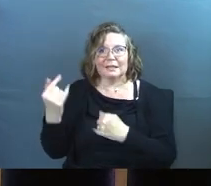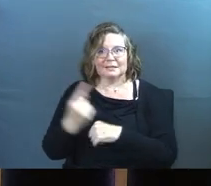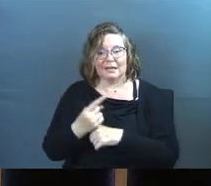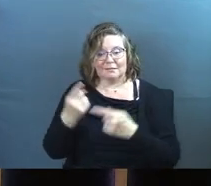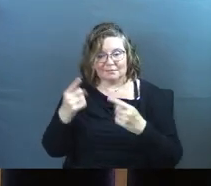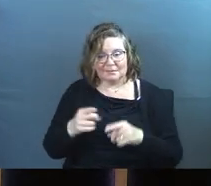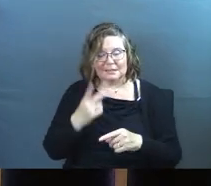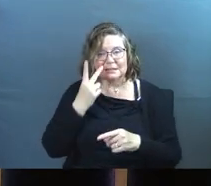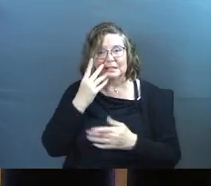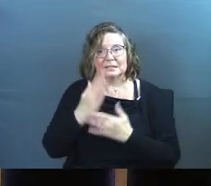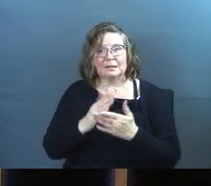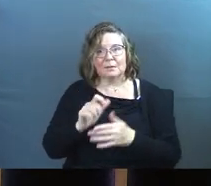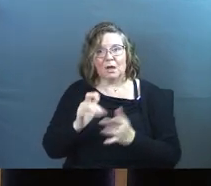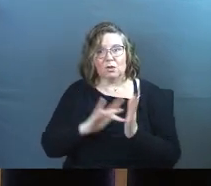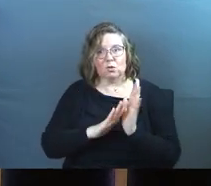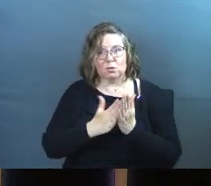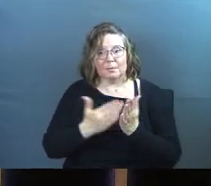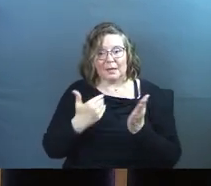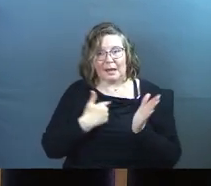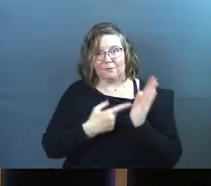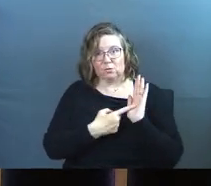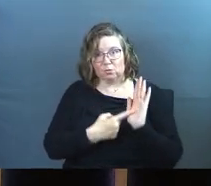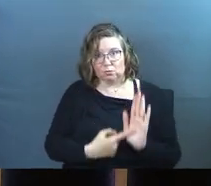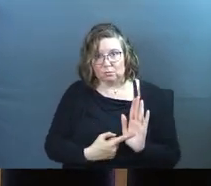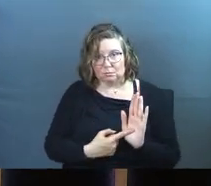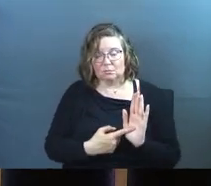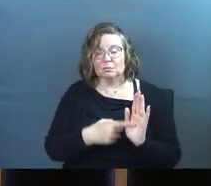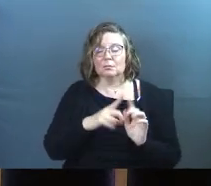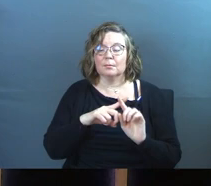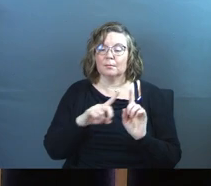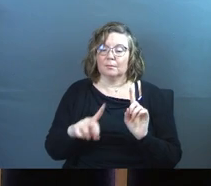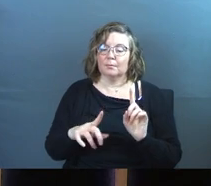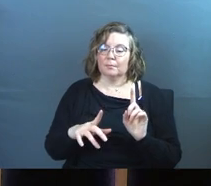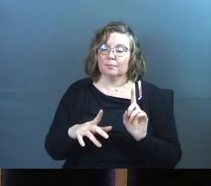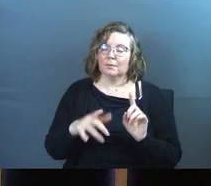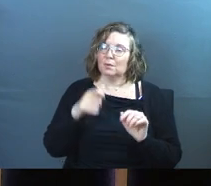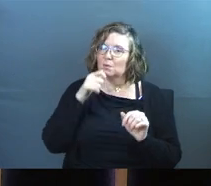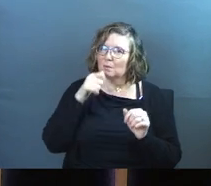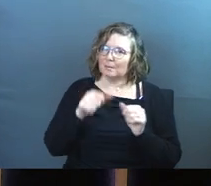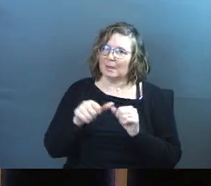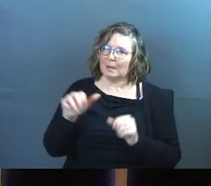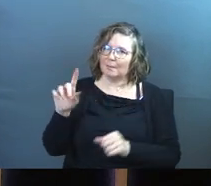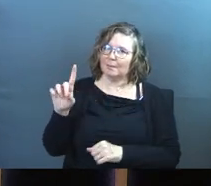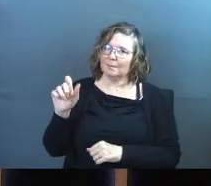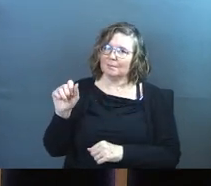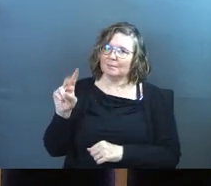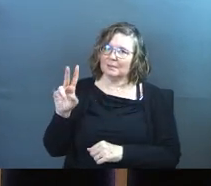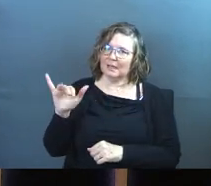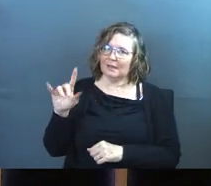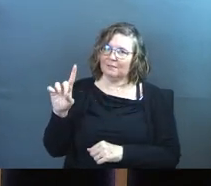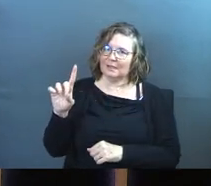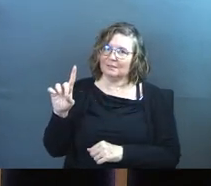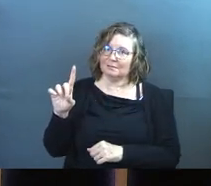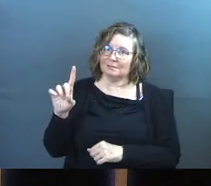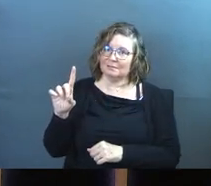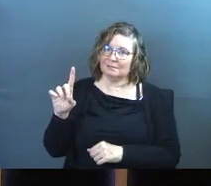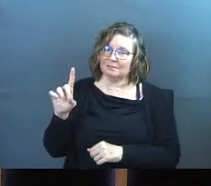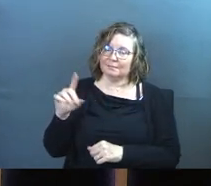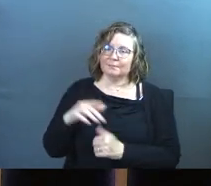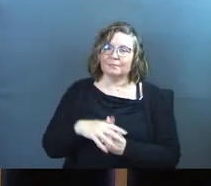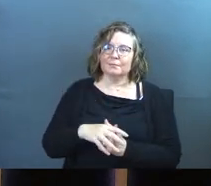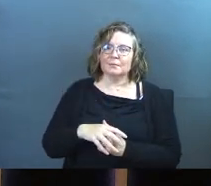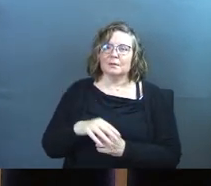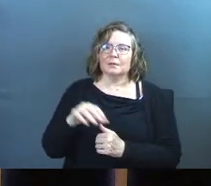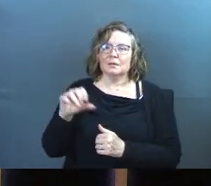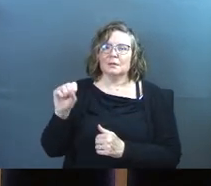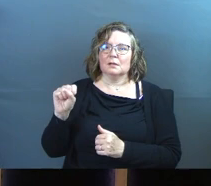today. You're going to see that in some of the other scripture that I've got to share with you. But you remember David in the Old Testament, Psalm